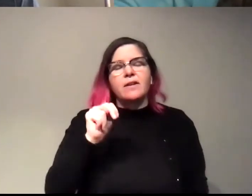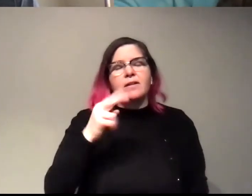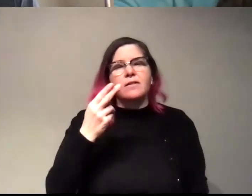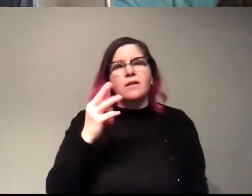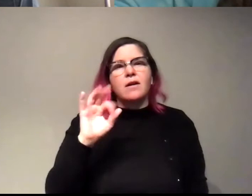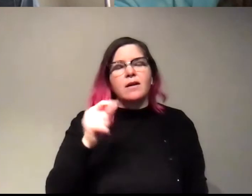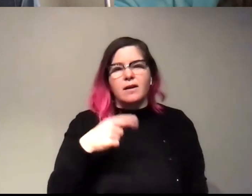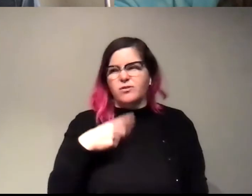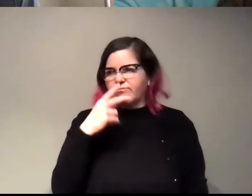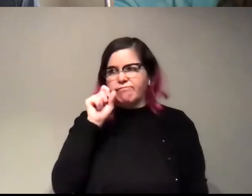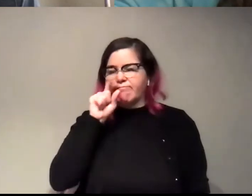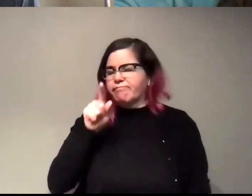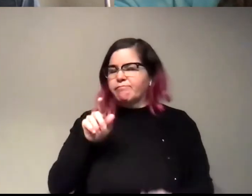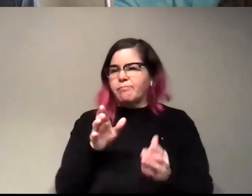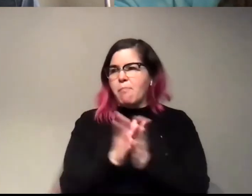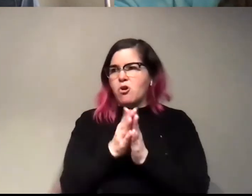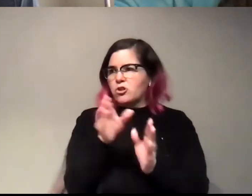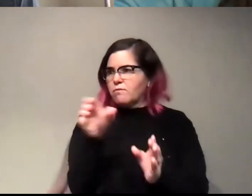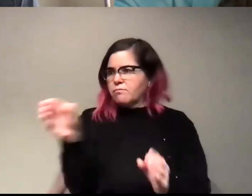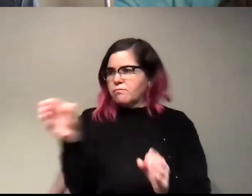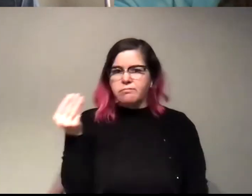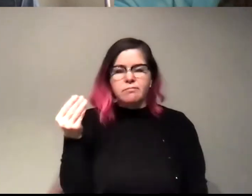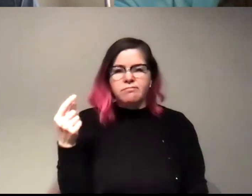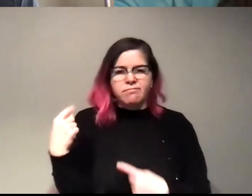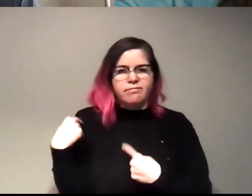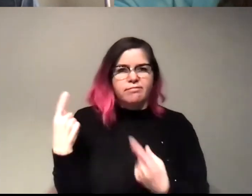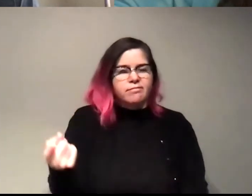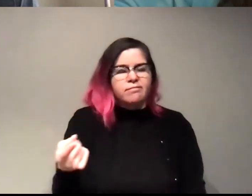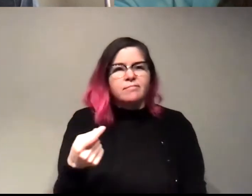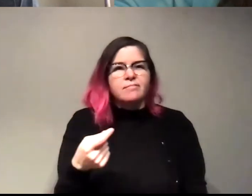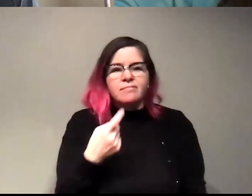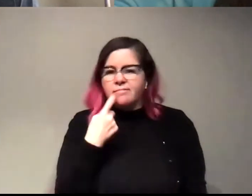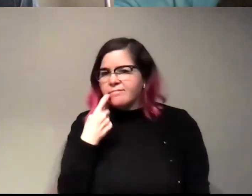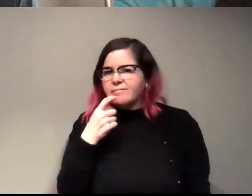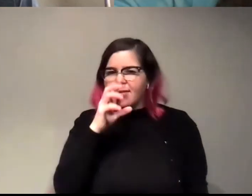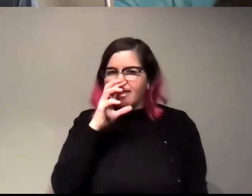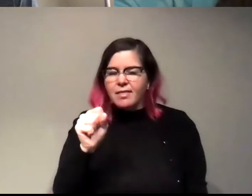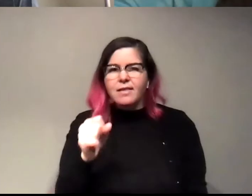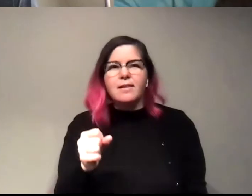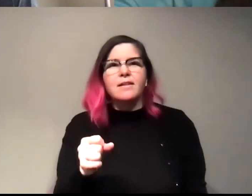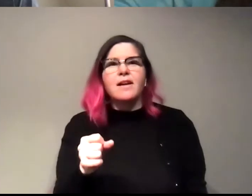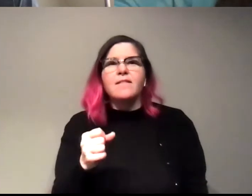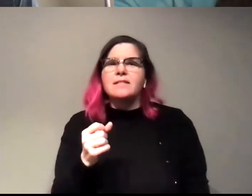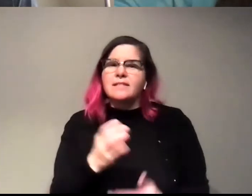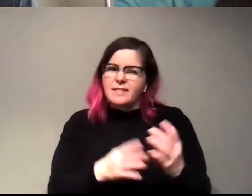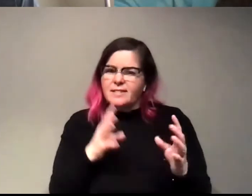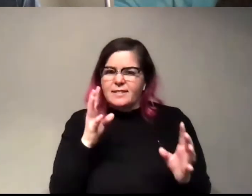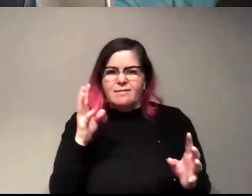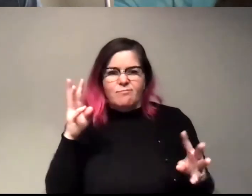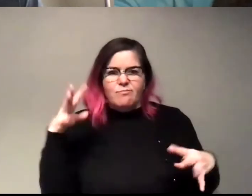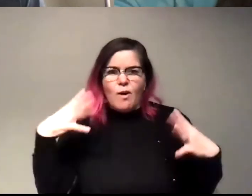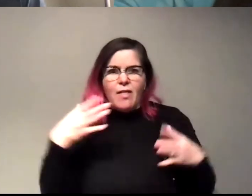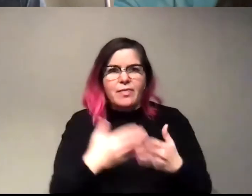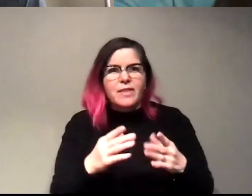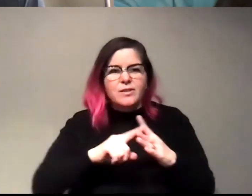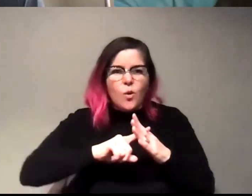bookshelf. And, uh, ever since then I was like, that was like super fascinating because there's like some wild stuff in there, like the origin of the